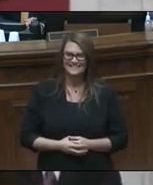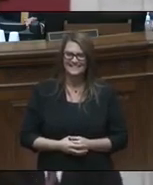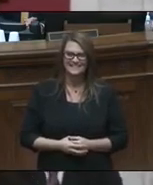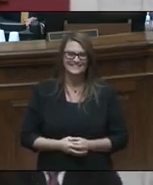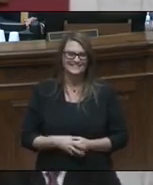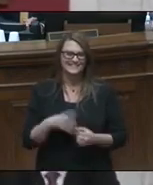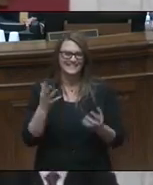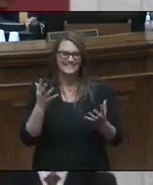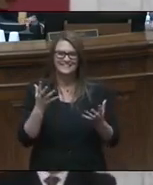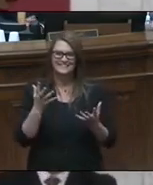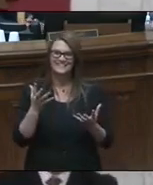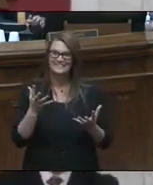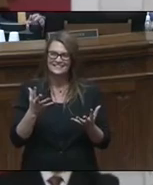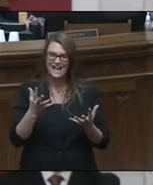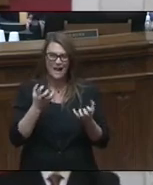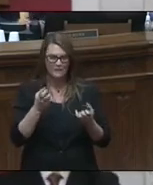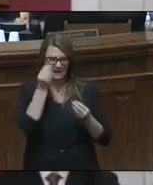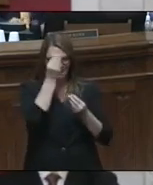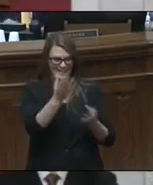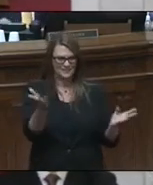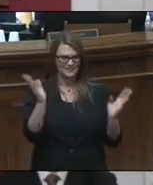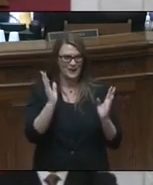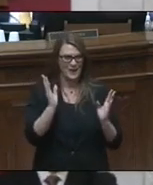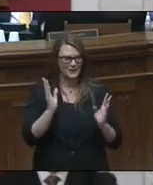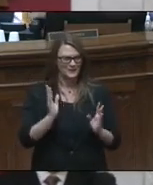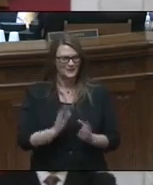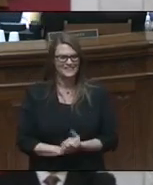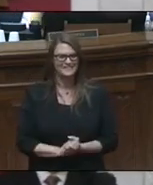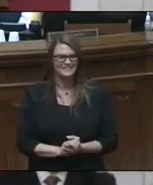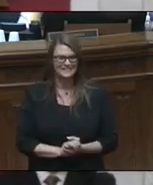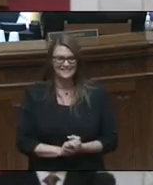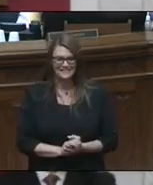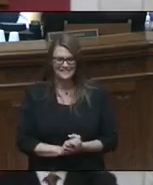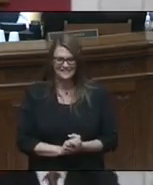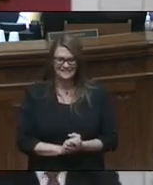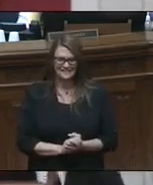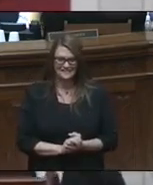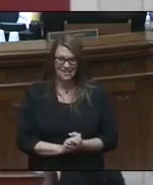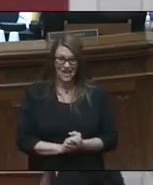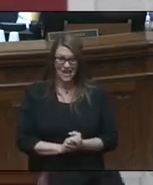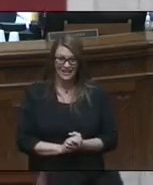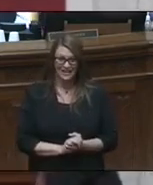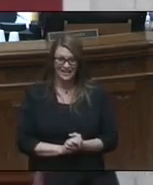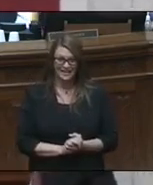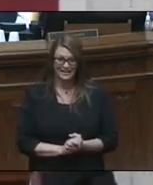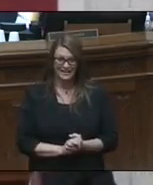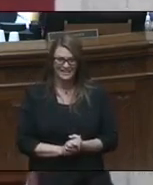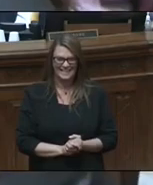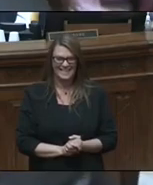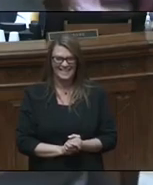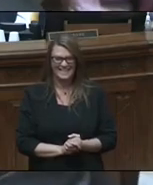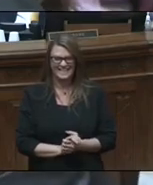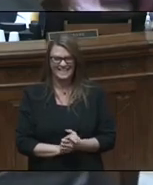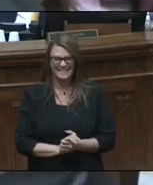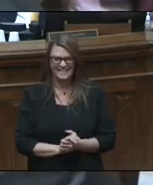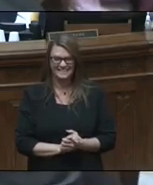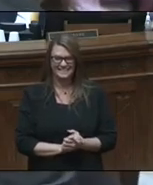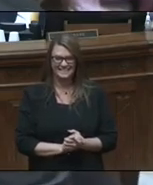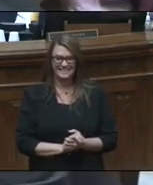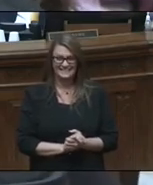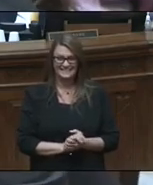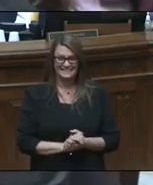I want to tell y'all just this, and I mean this. I told you a second ago, easy baby.